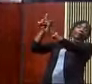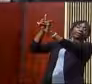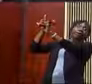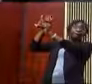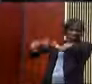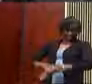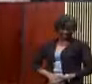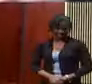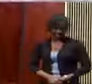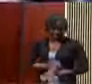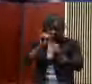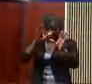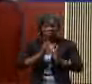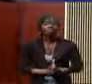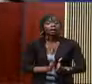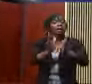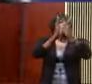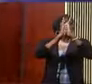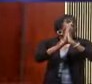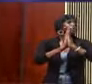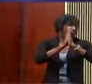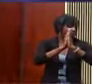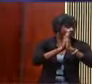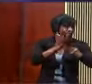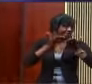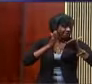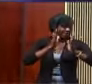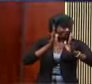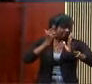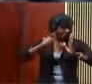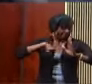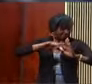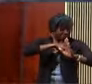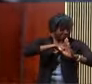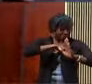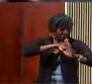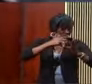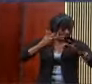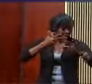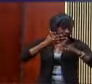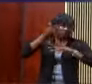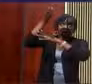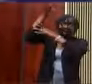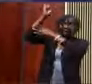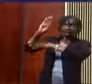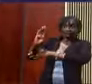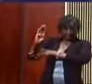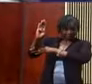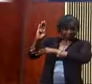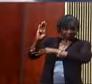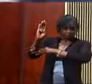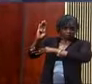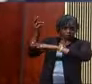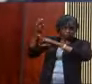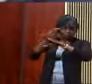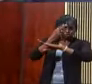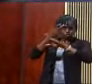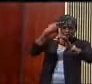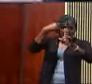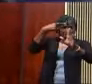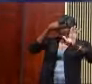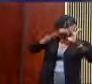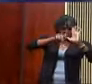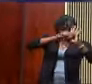Prayer allows us, prayer allows God to use those negatives for us to see